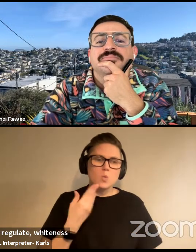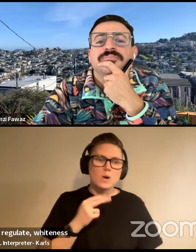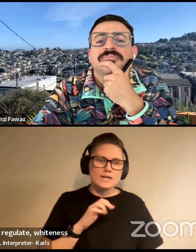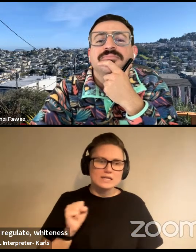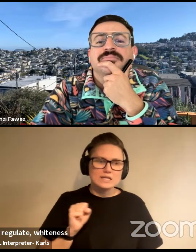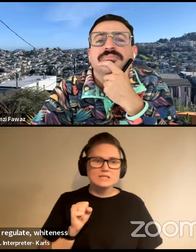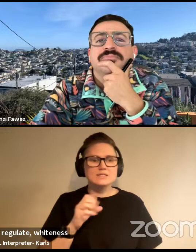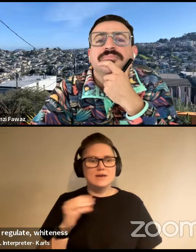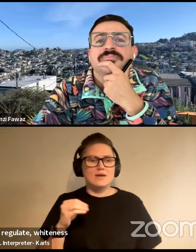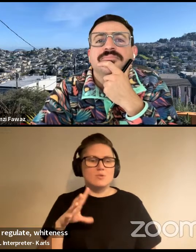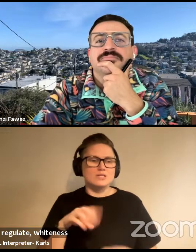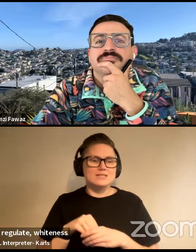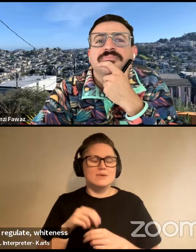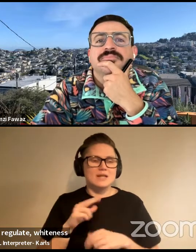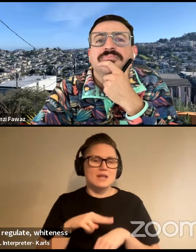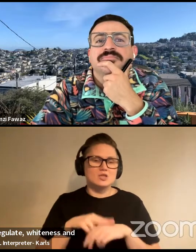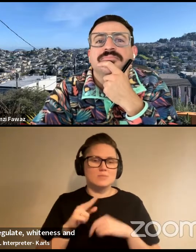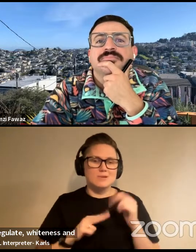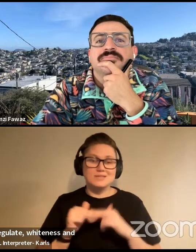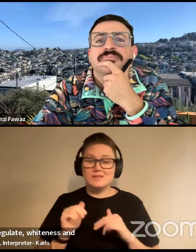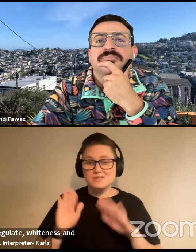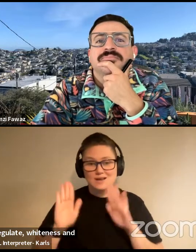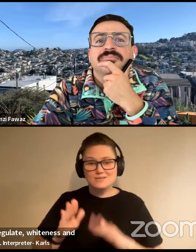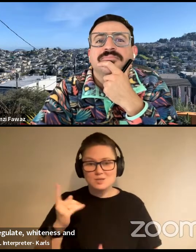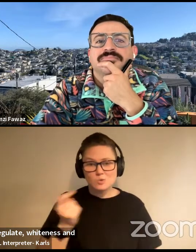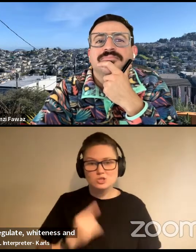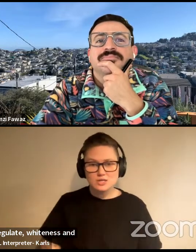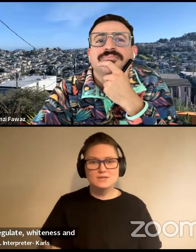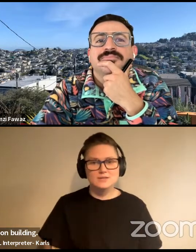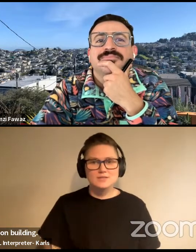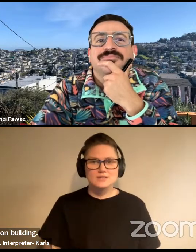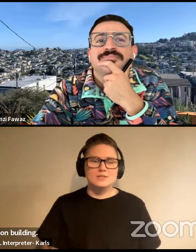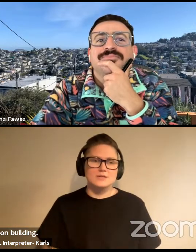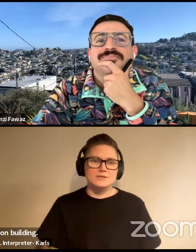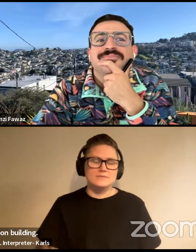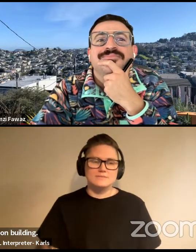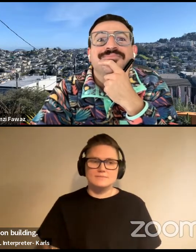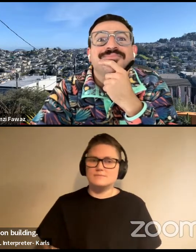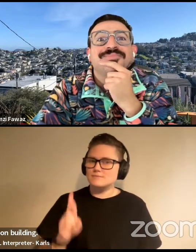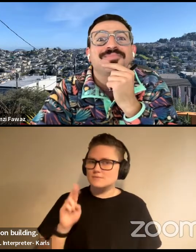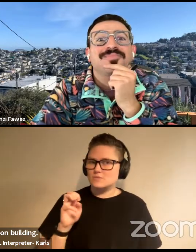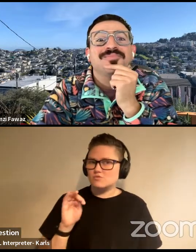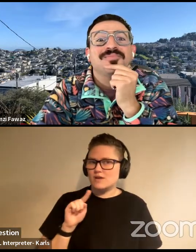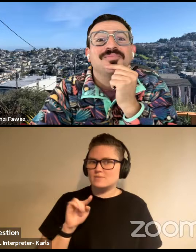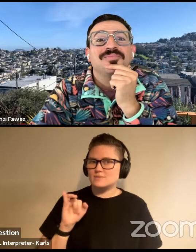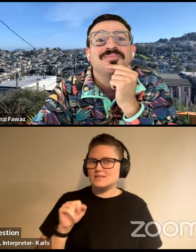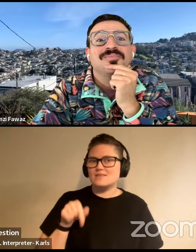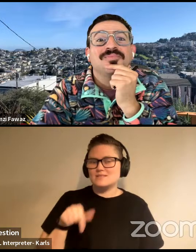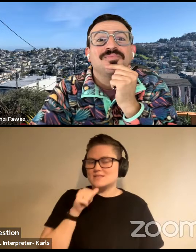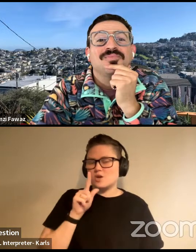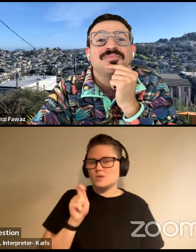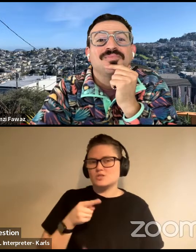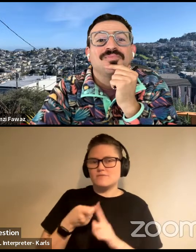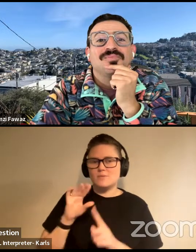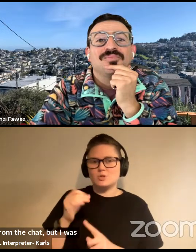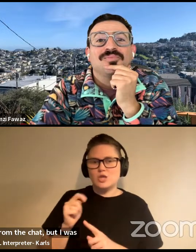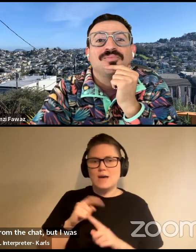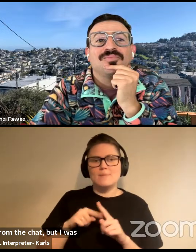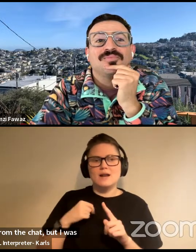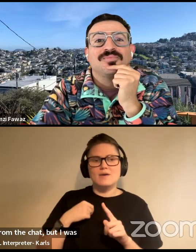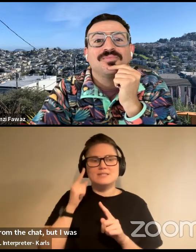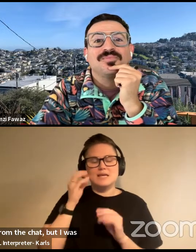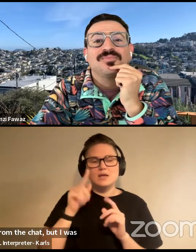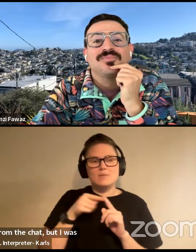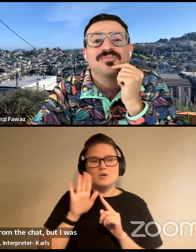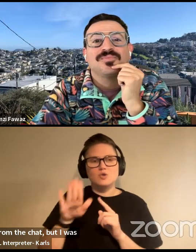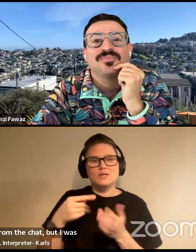participating in nation building. Excellent question. Ramsey, this is not a question from the chat, but I was just thinking about your discussion